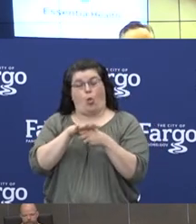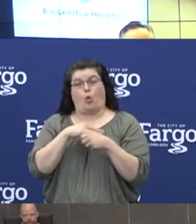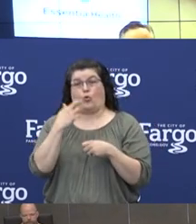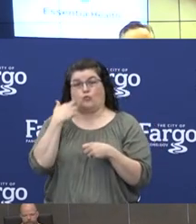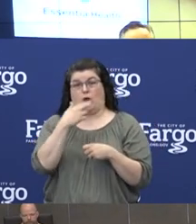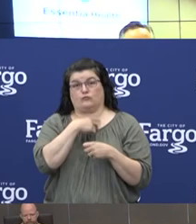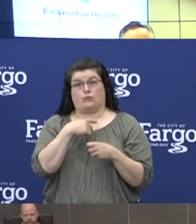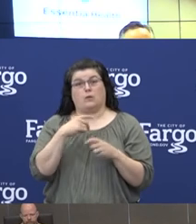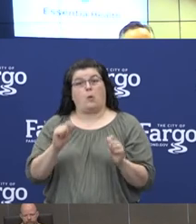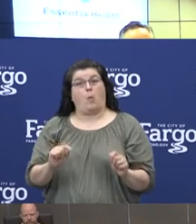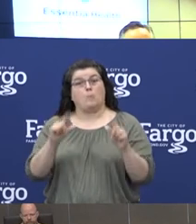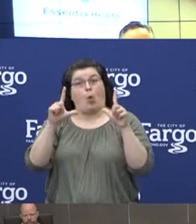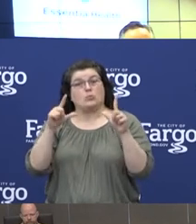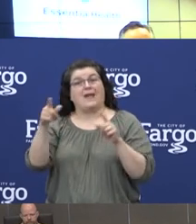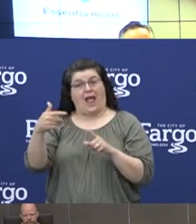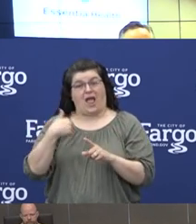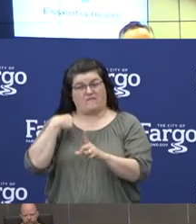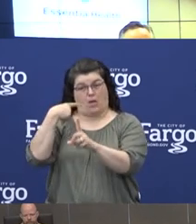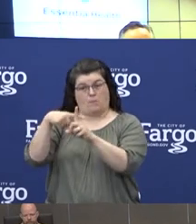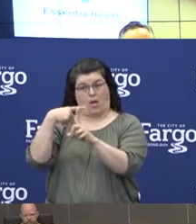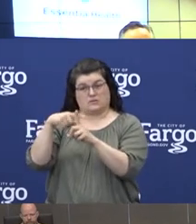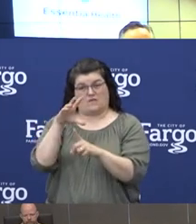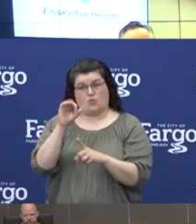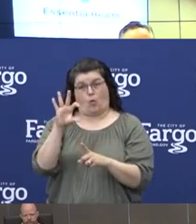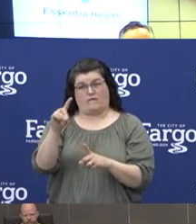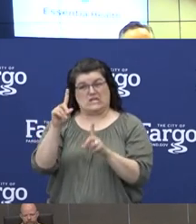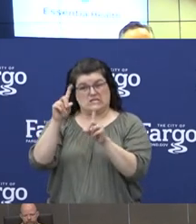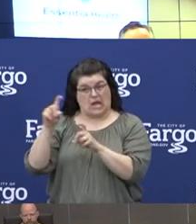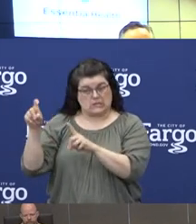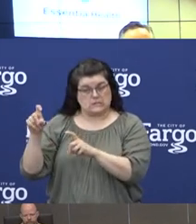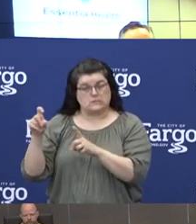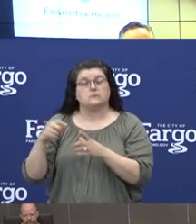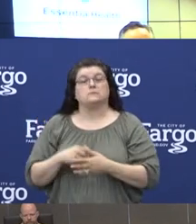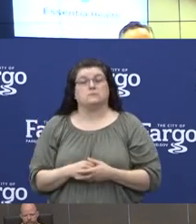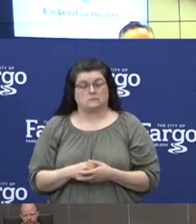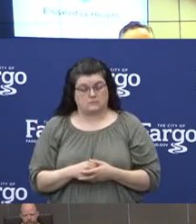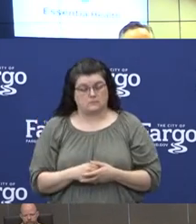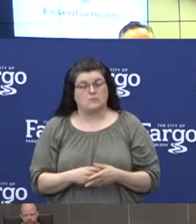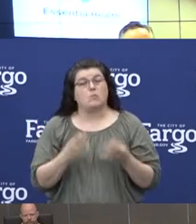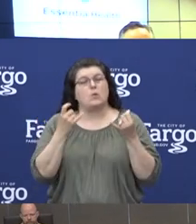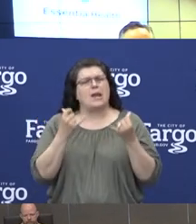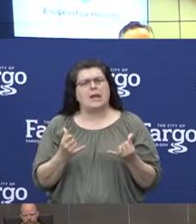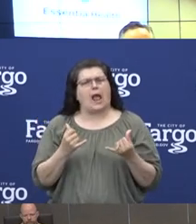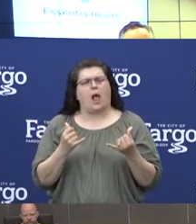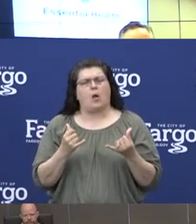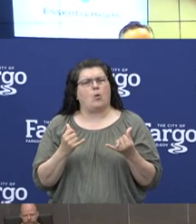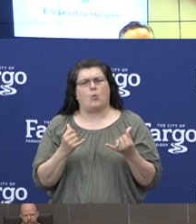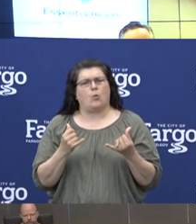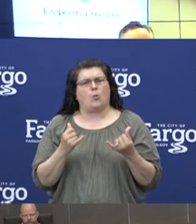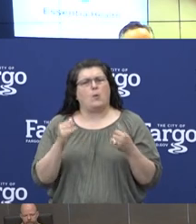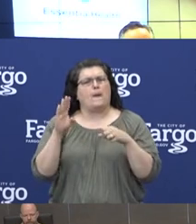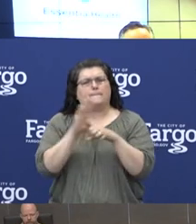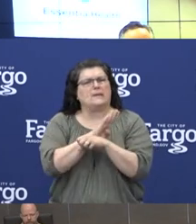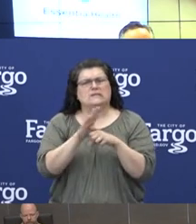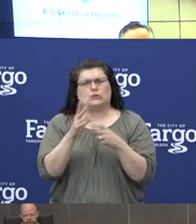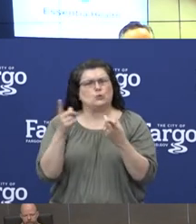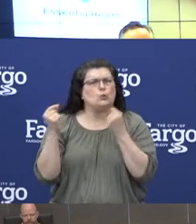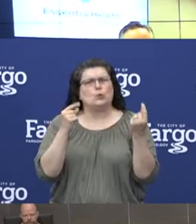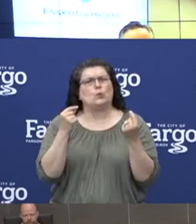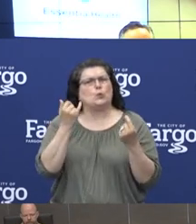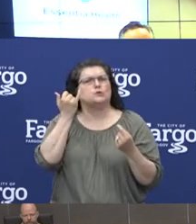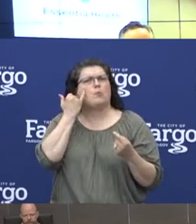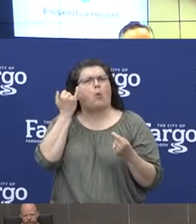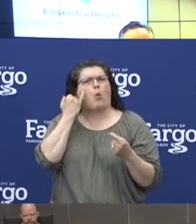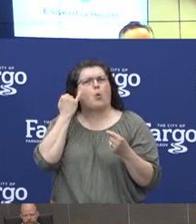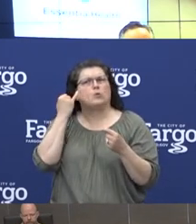social media page that they tested positive for COVID-19. What sorts of protocols are businesses expected to take when an employee